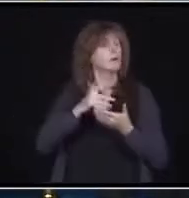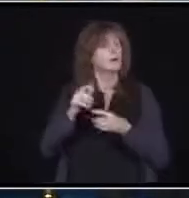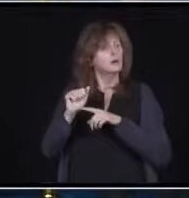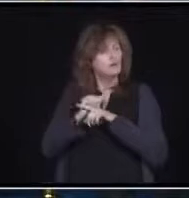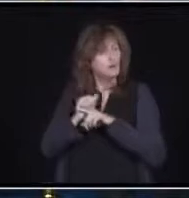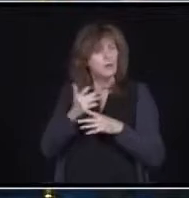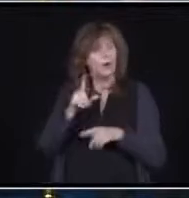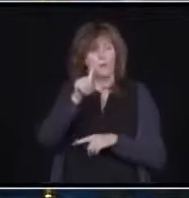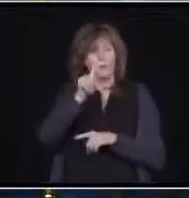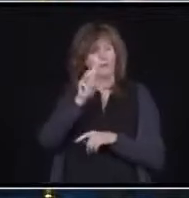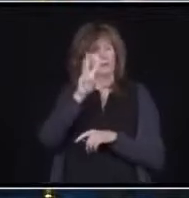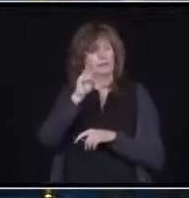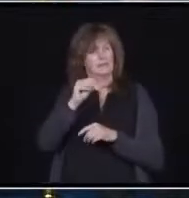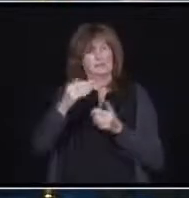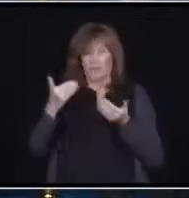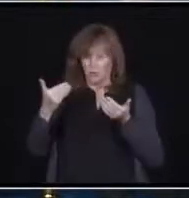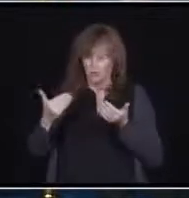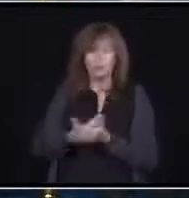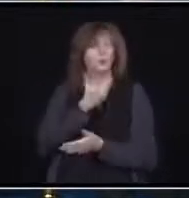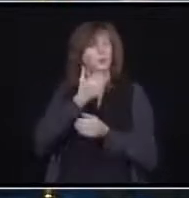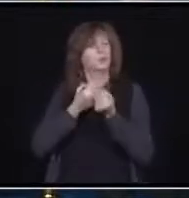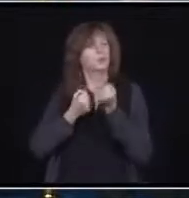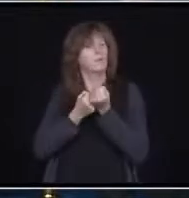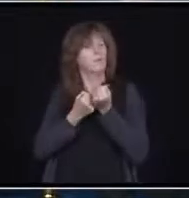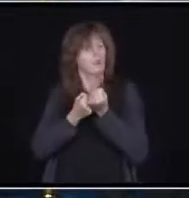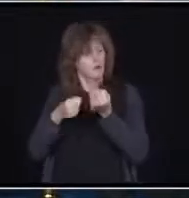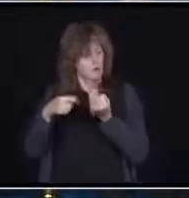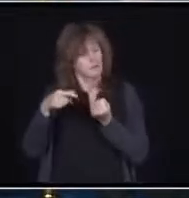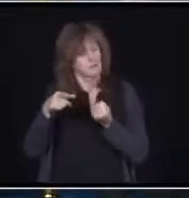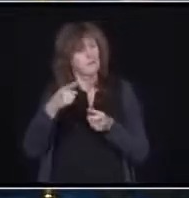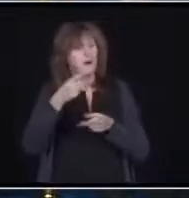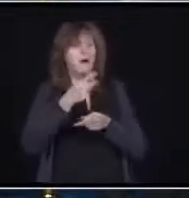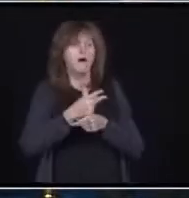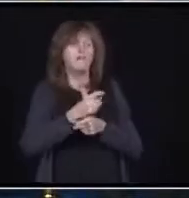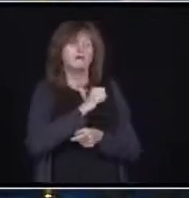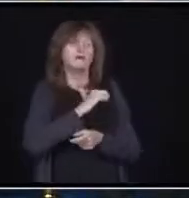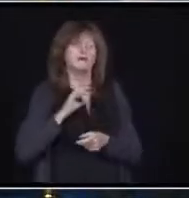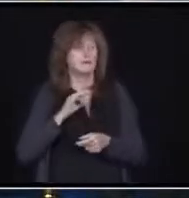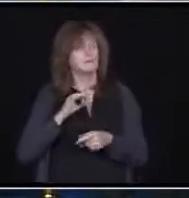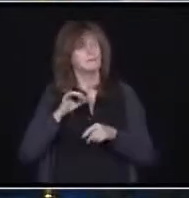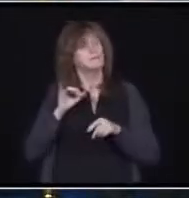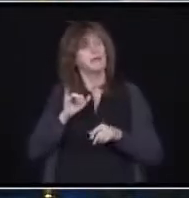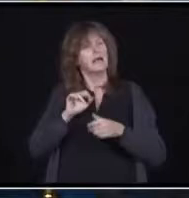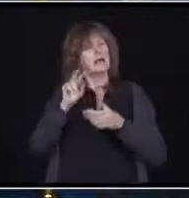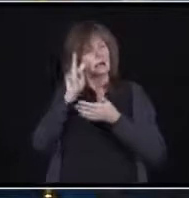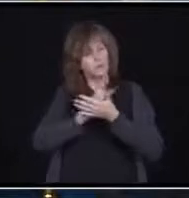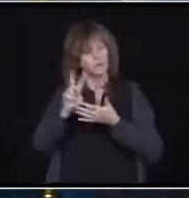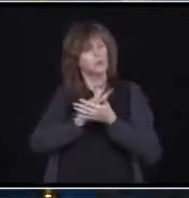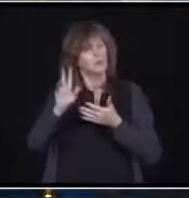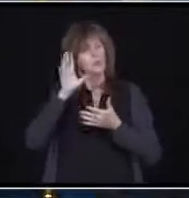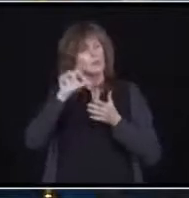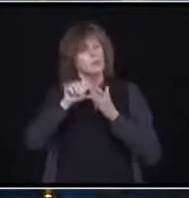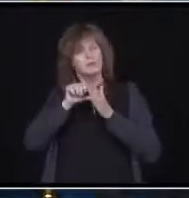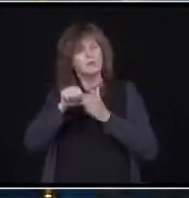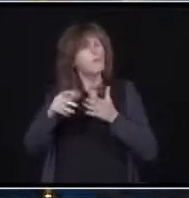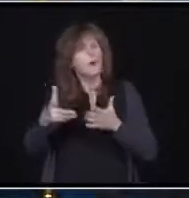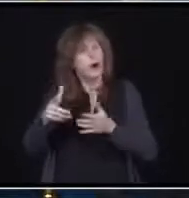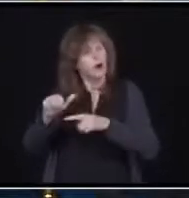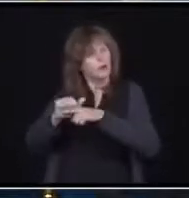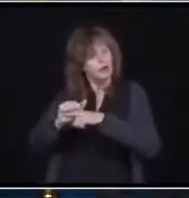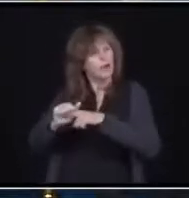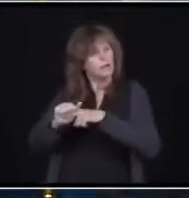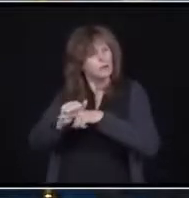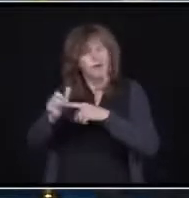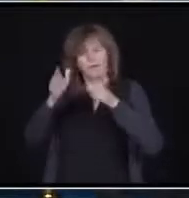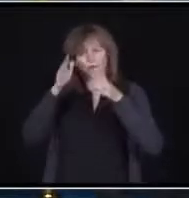workers. This 10-week intensive training focuses on the skills and competencies needed to prepare individuals to provide care